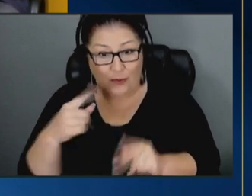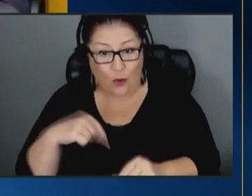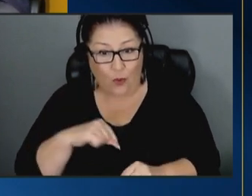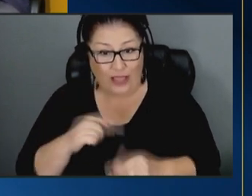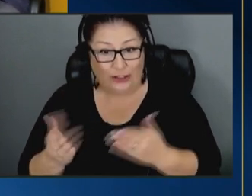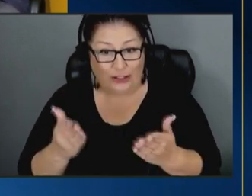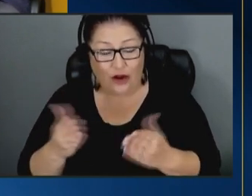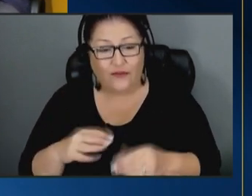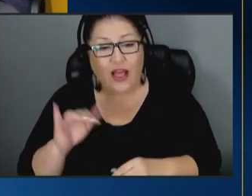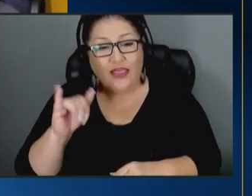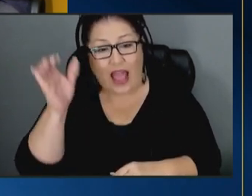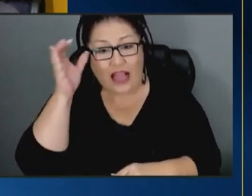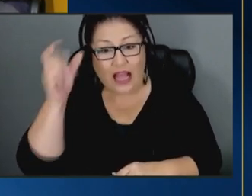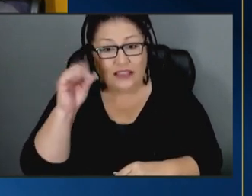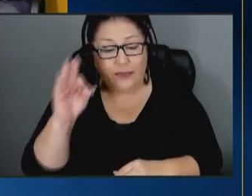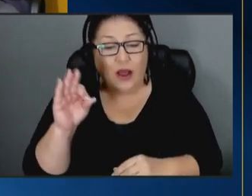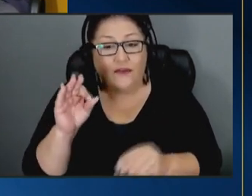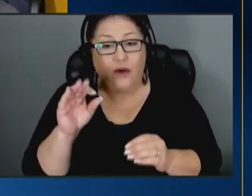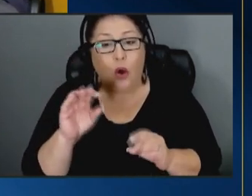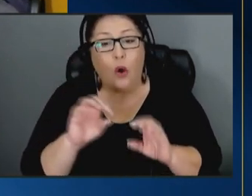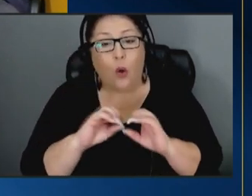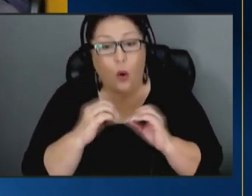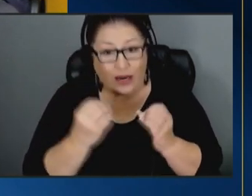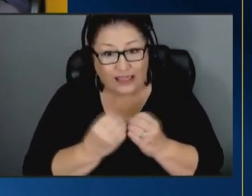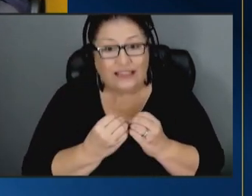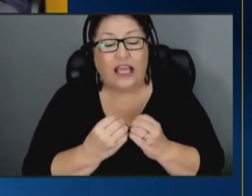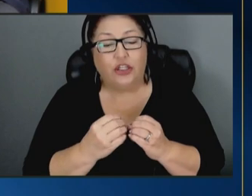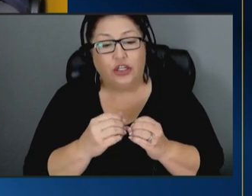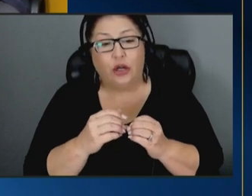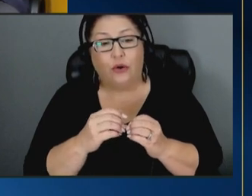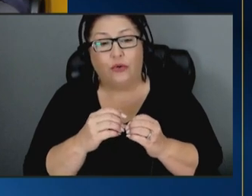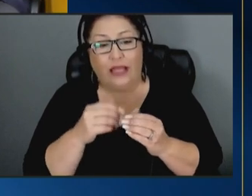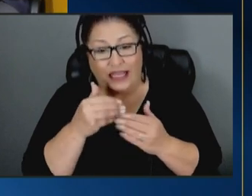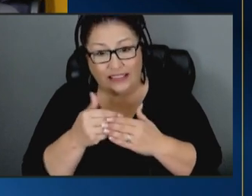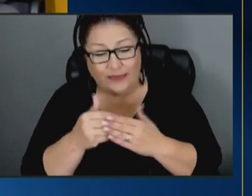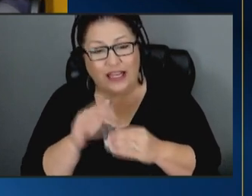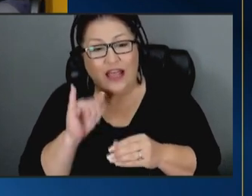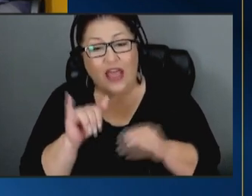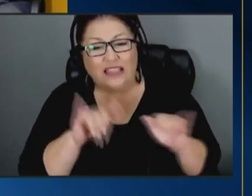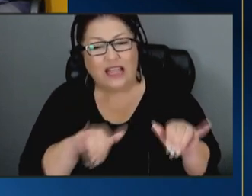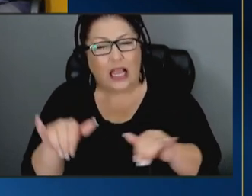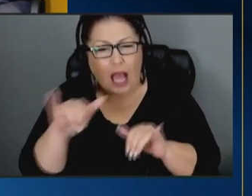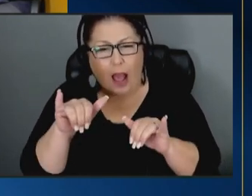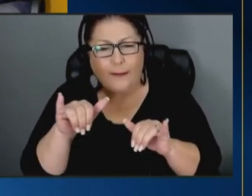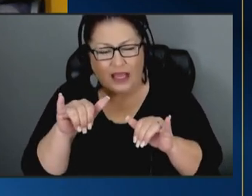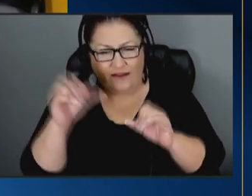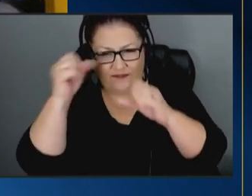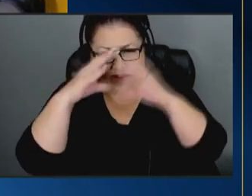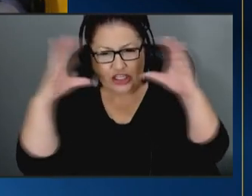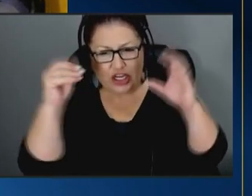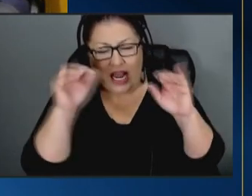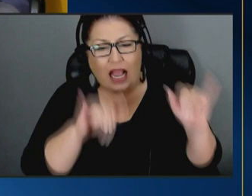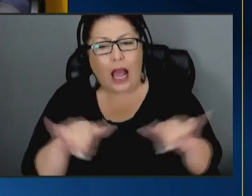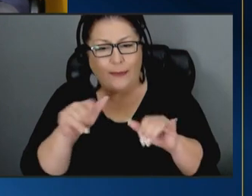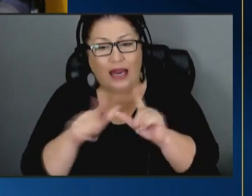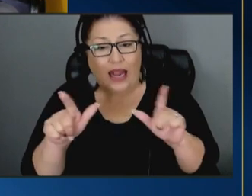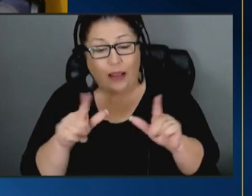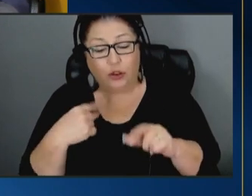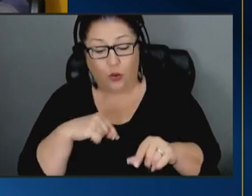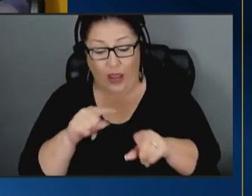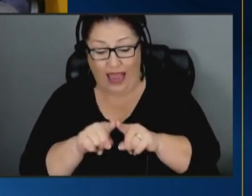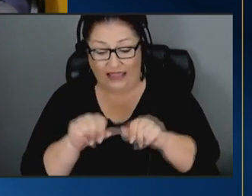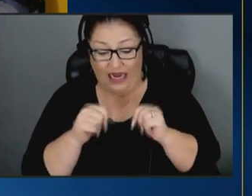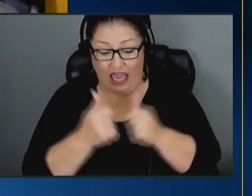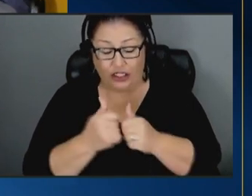this concept of organizational intimacy begins with a common vision and common language and we as an agency had begun to